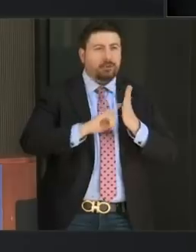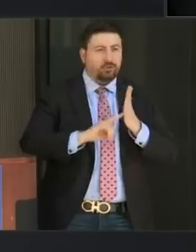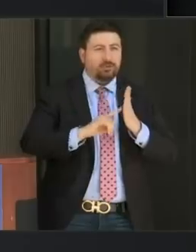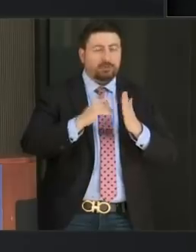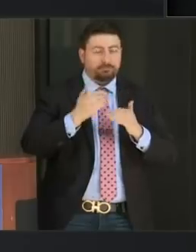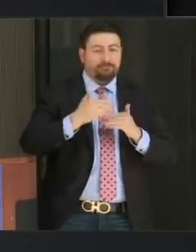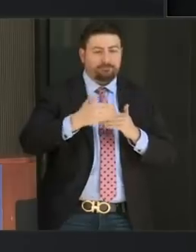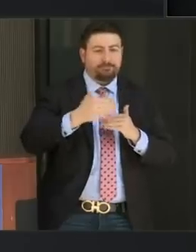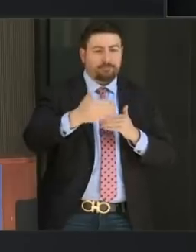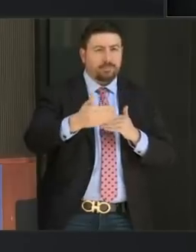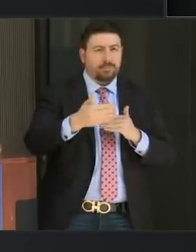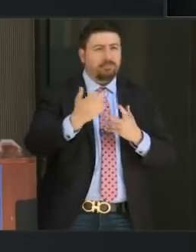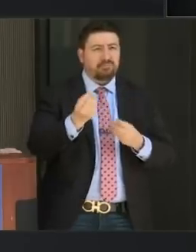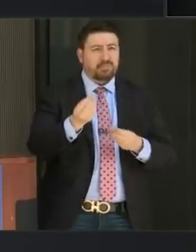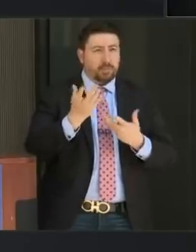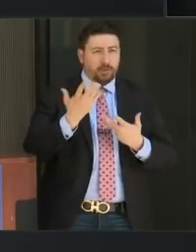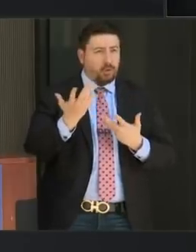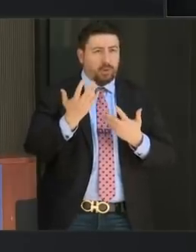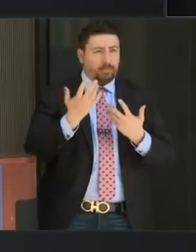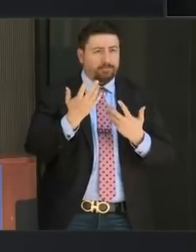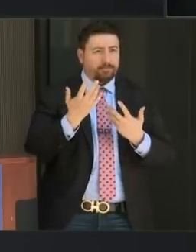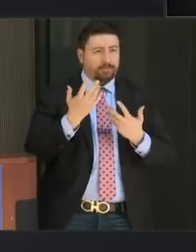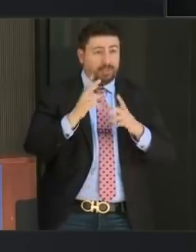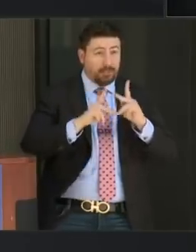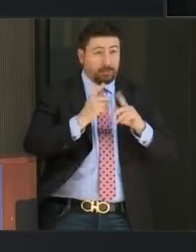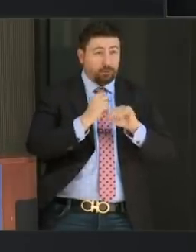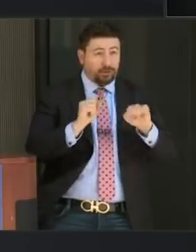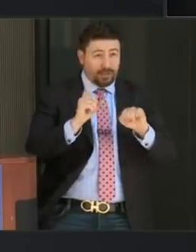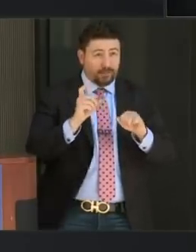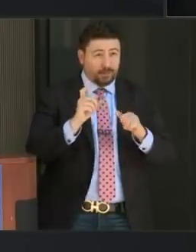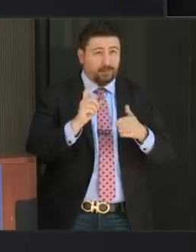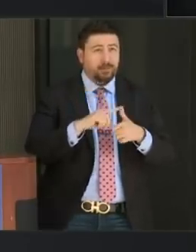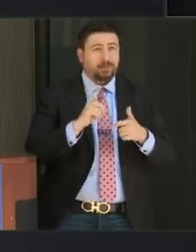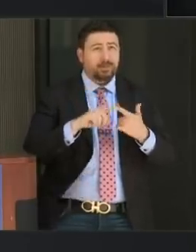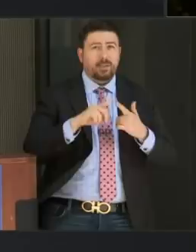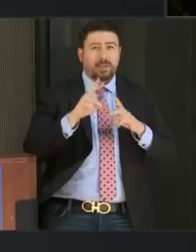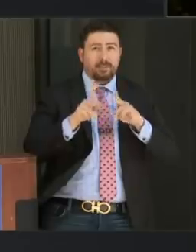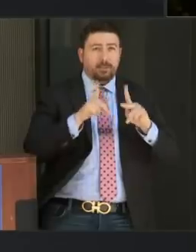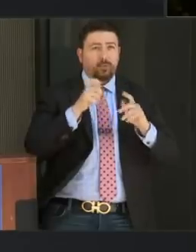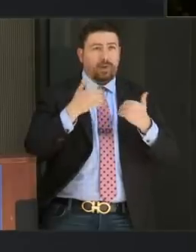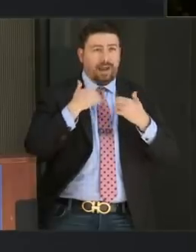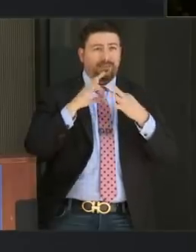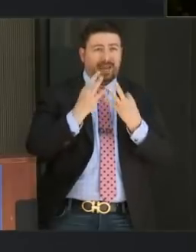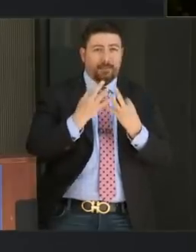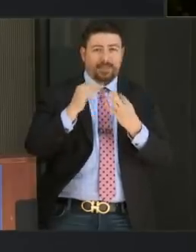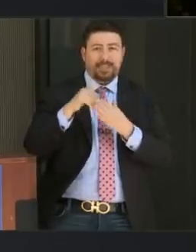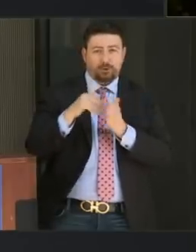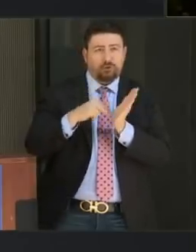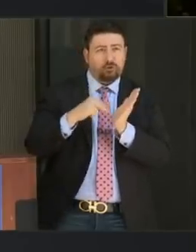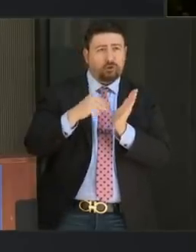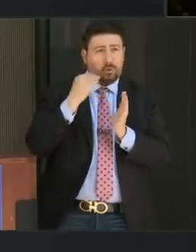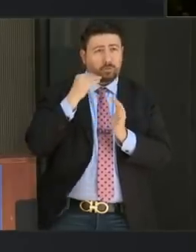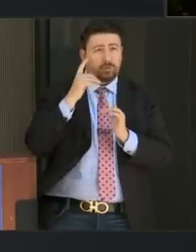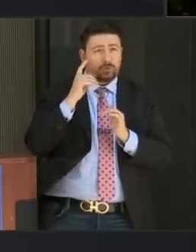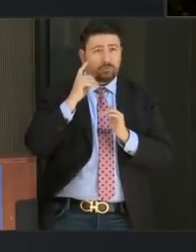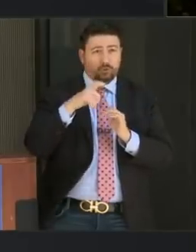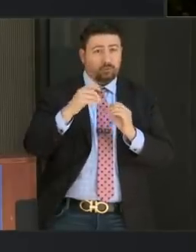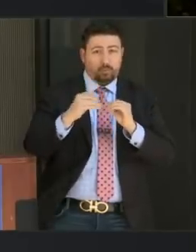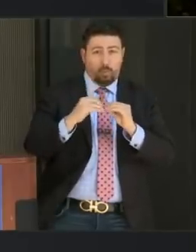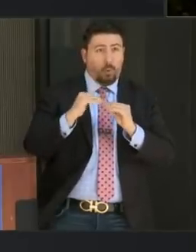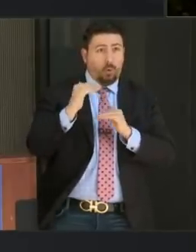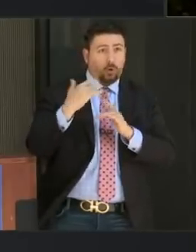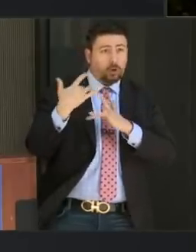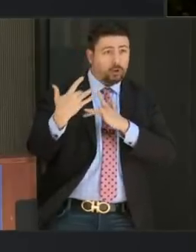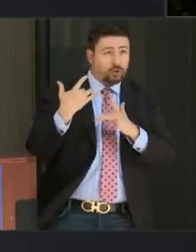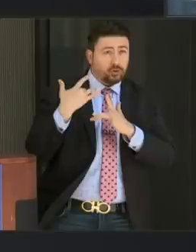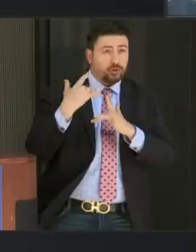point now where those people that are safe, should people who have loved ones in there be more concerned, should they take them